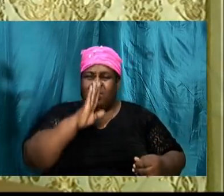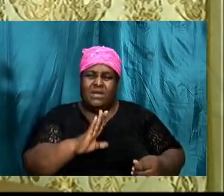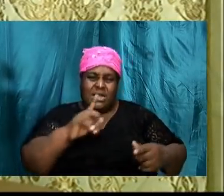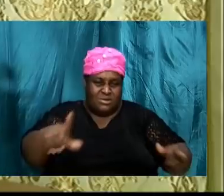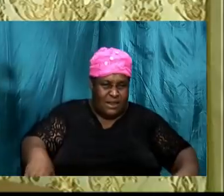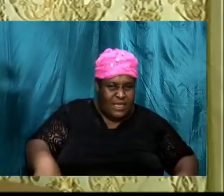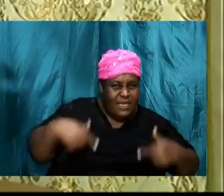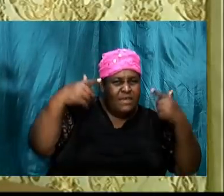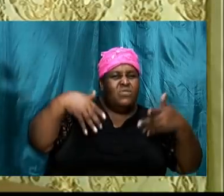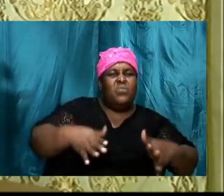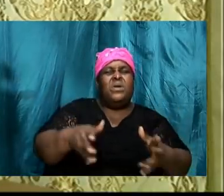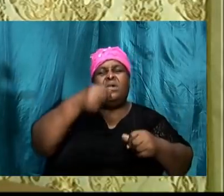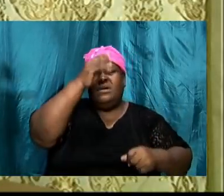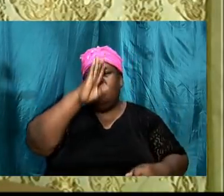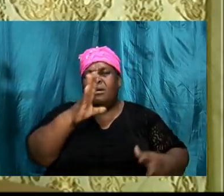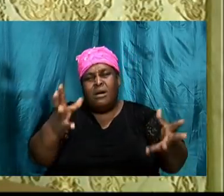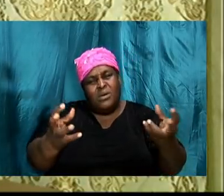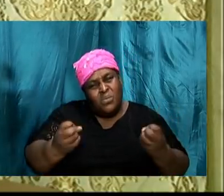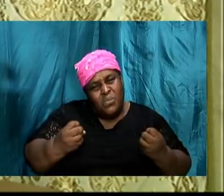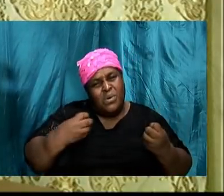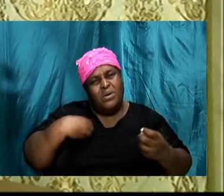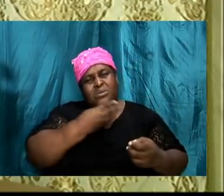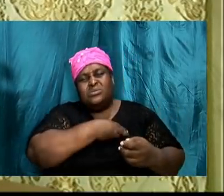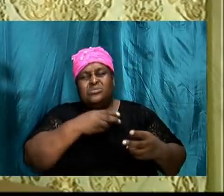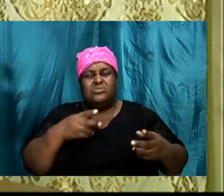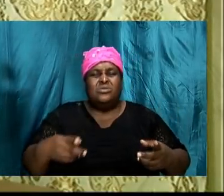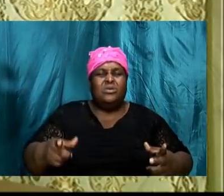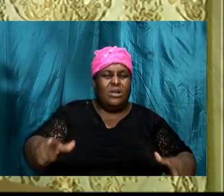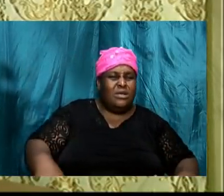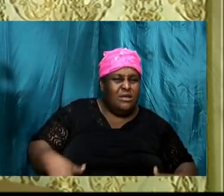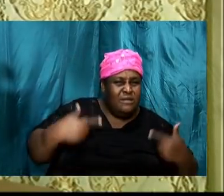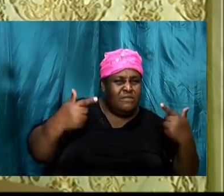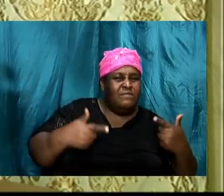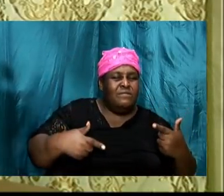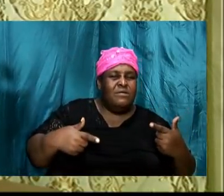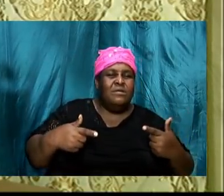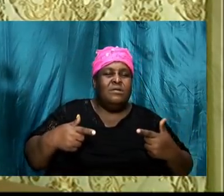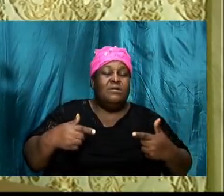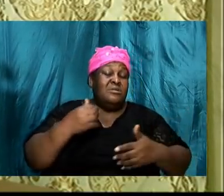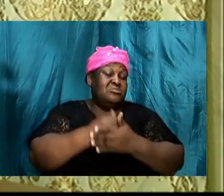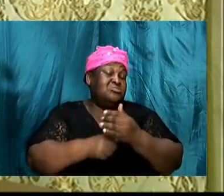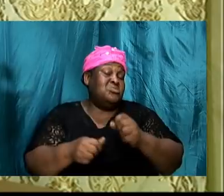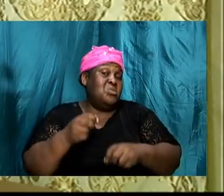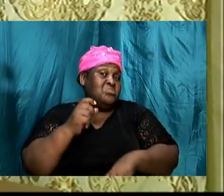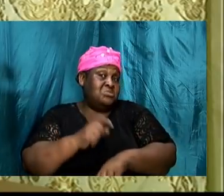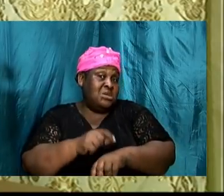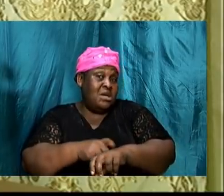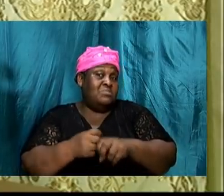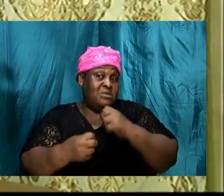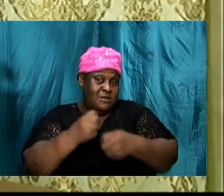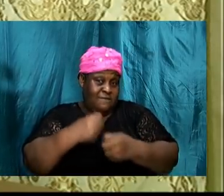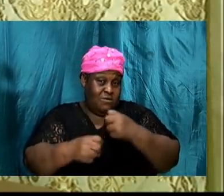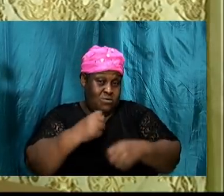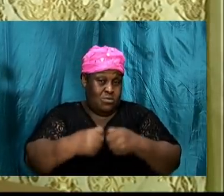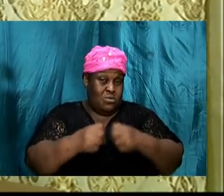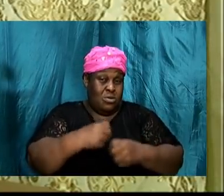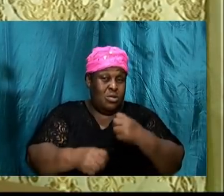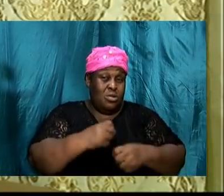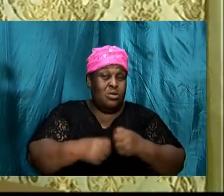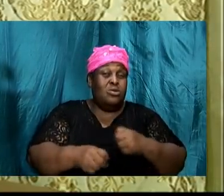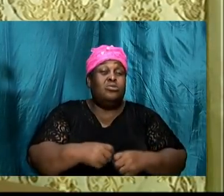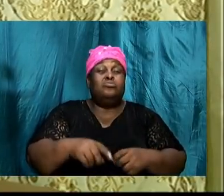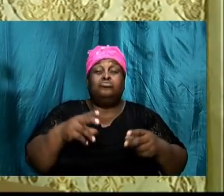sometimes it might be difficult to do what God wants us to do, what God requires of us. It might be difficult. But